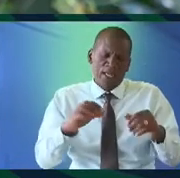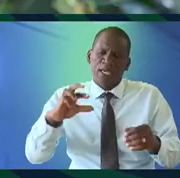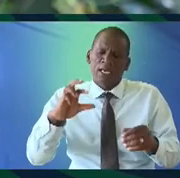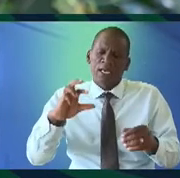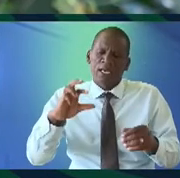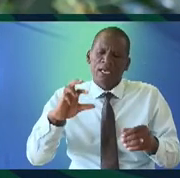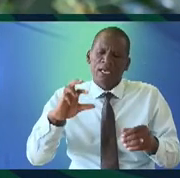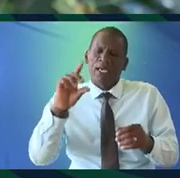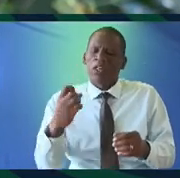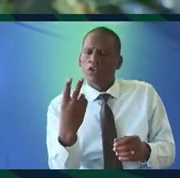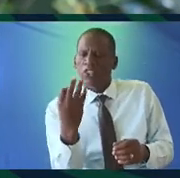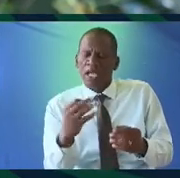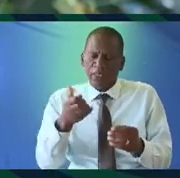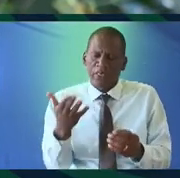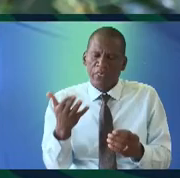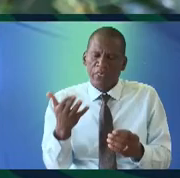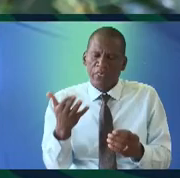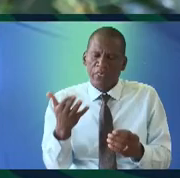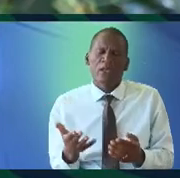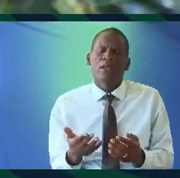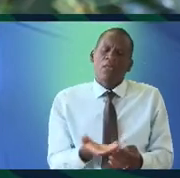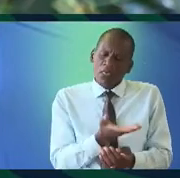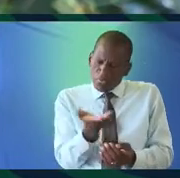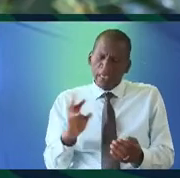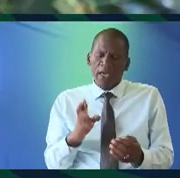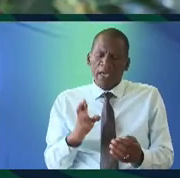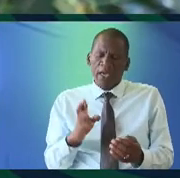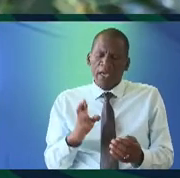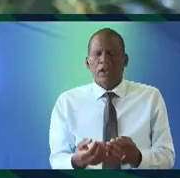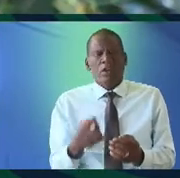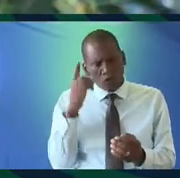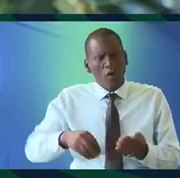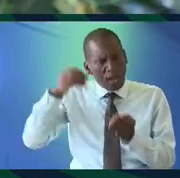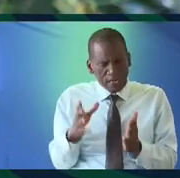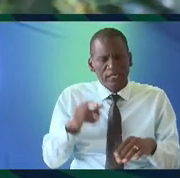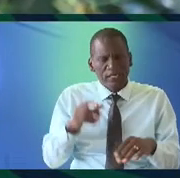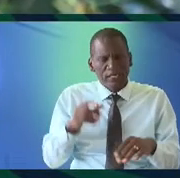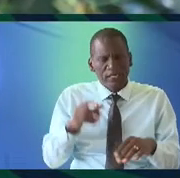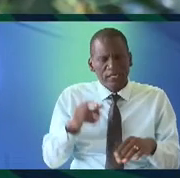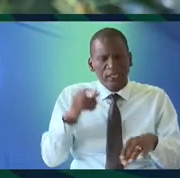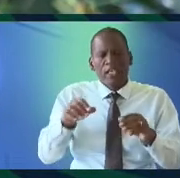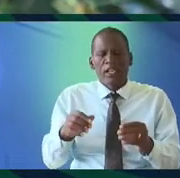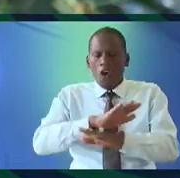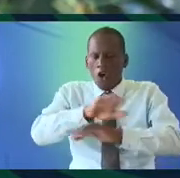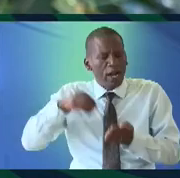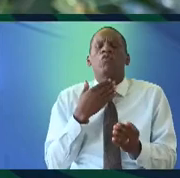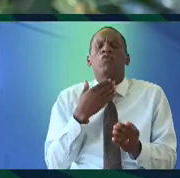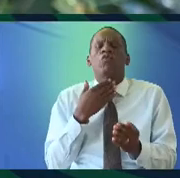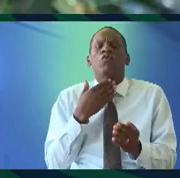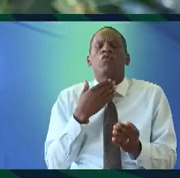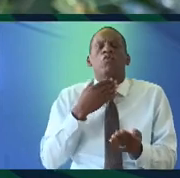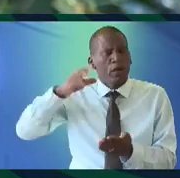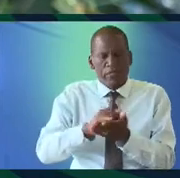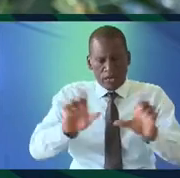1 grade 2 grade 3 and so on so forth they are for learners across the board who want